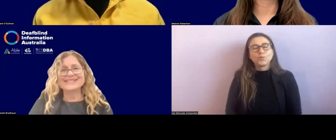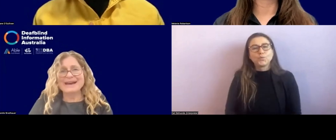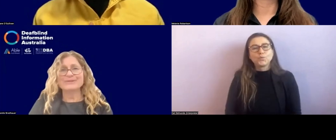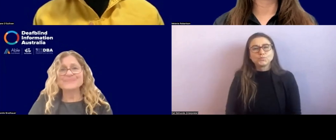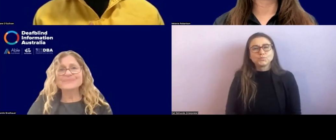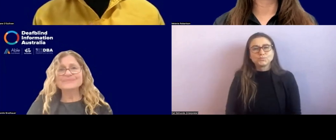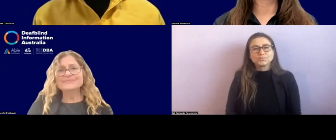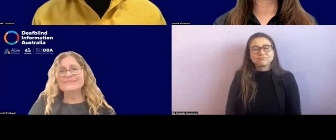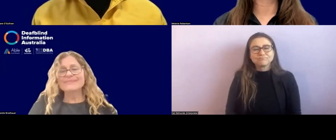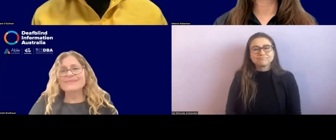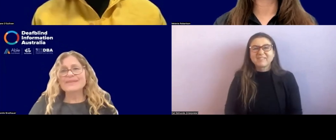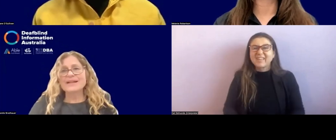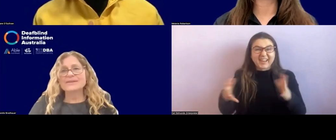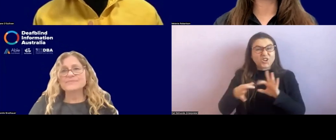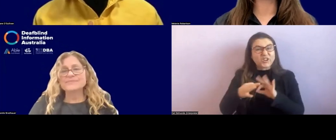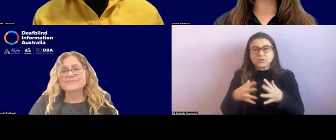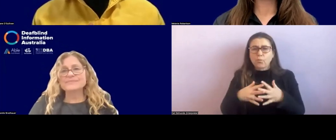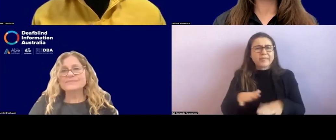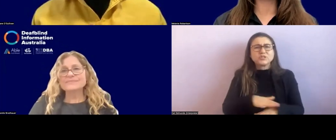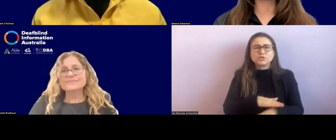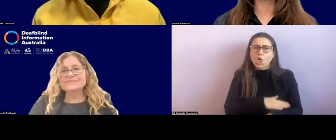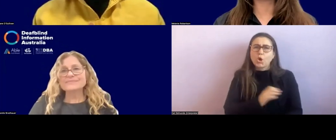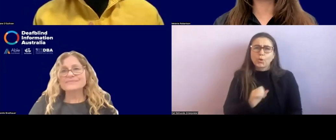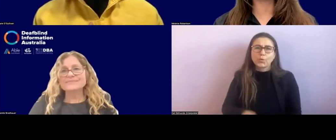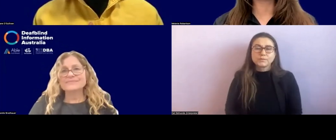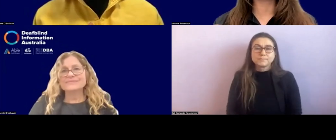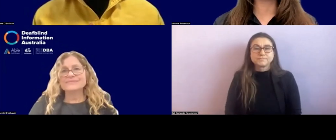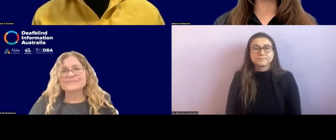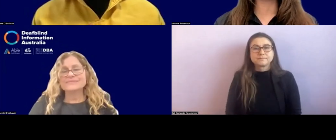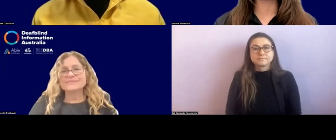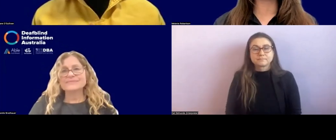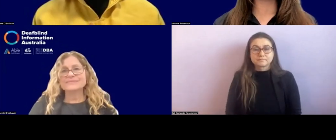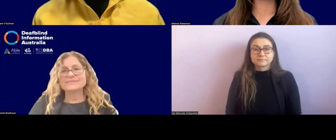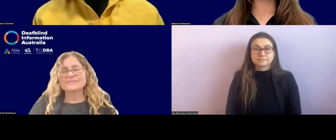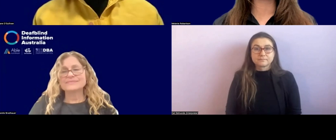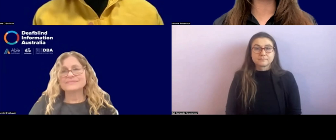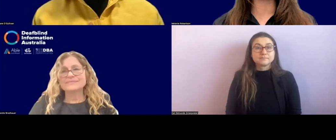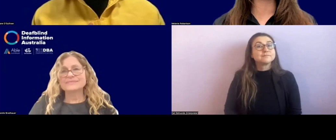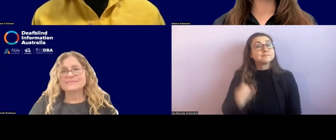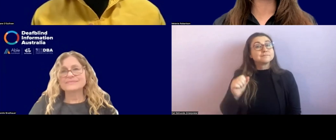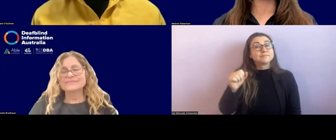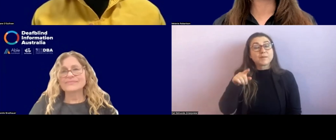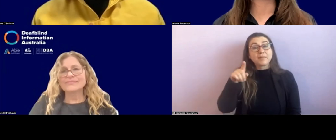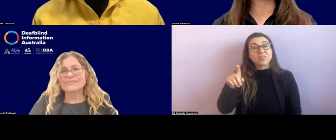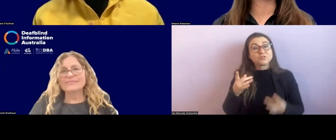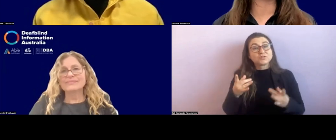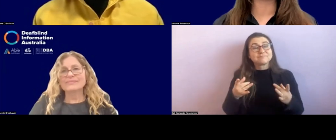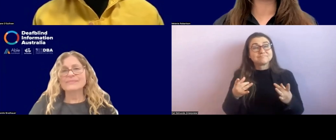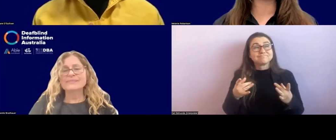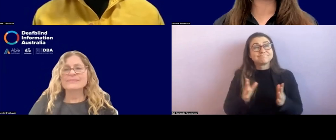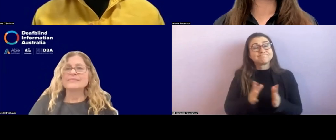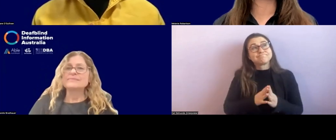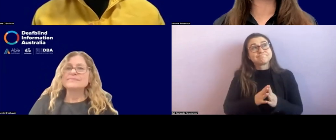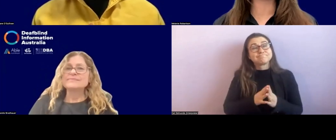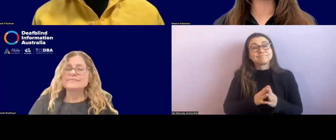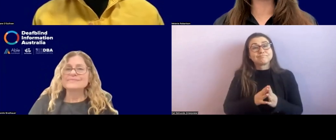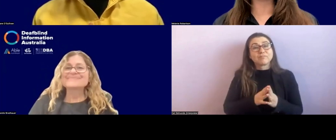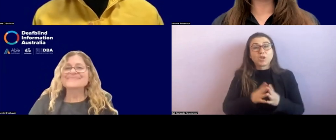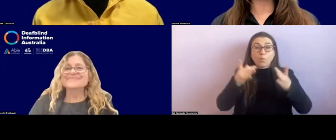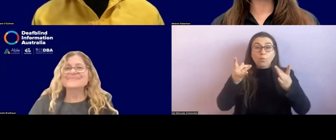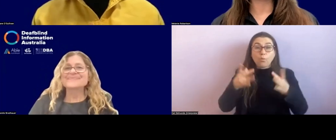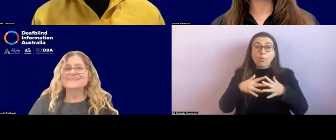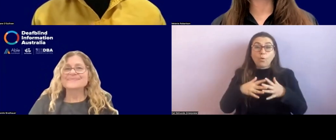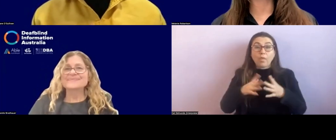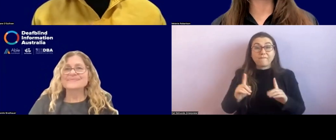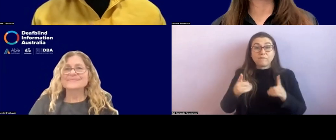down. Yep. And I think in those, those initial stages that the kind of negotiation for,